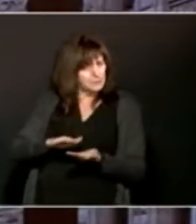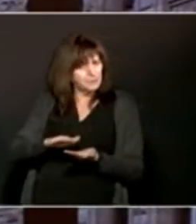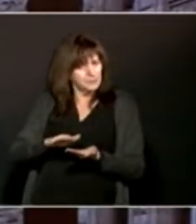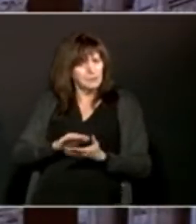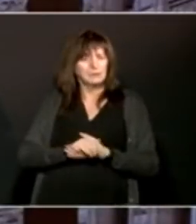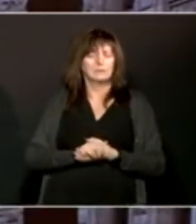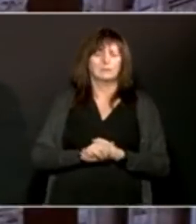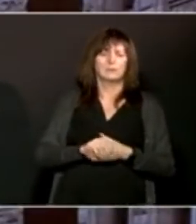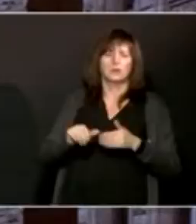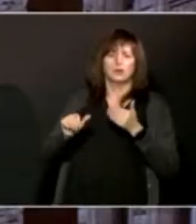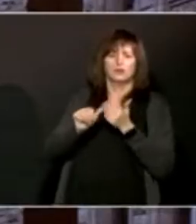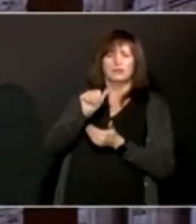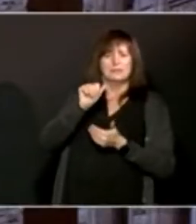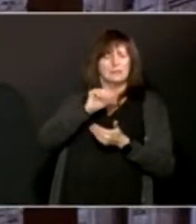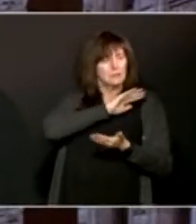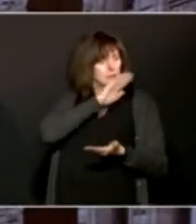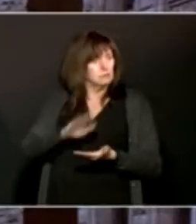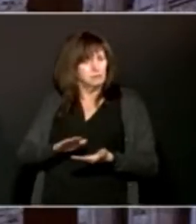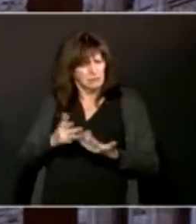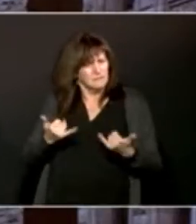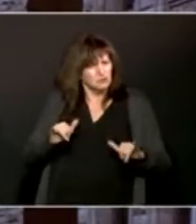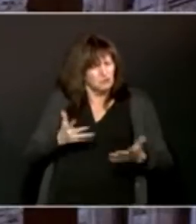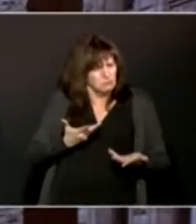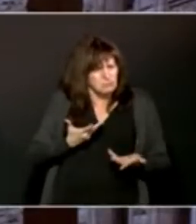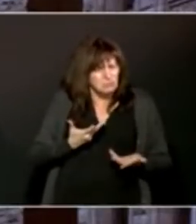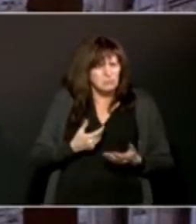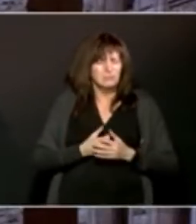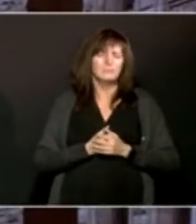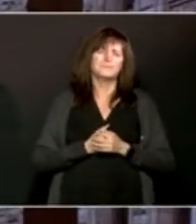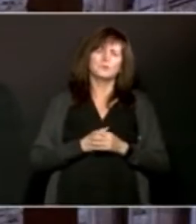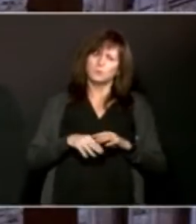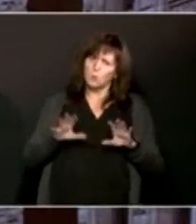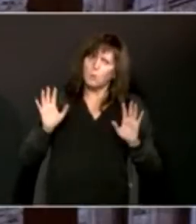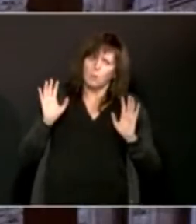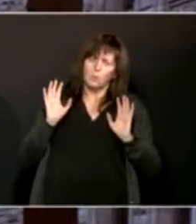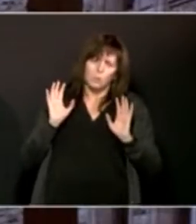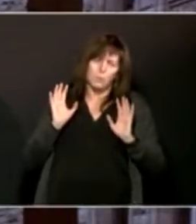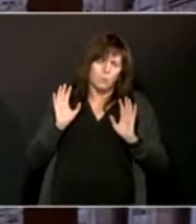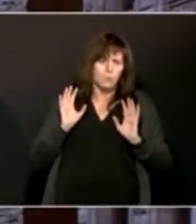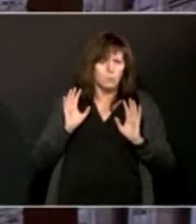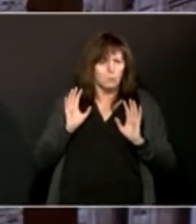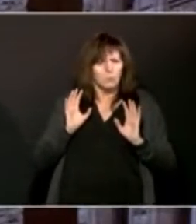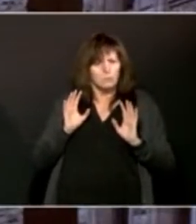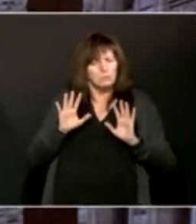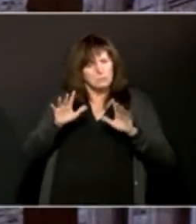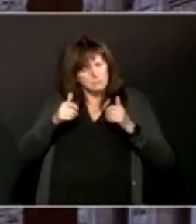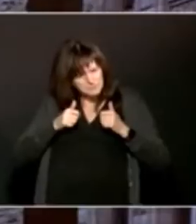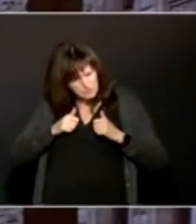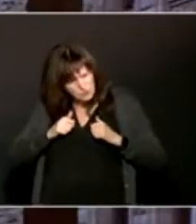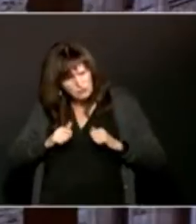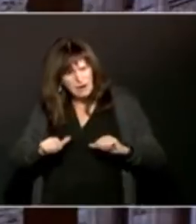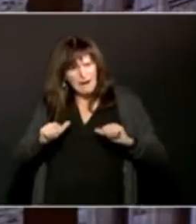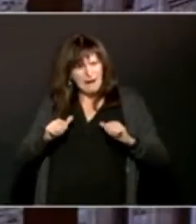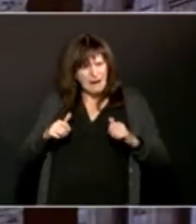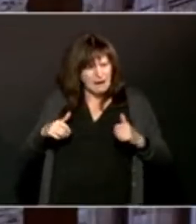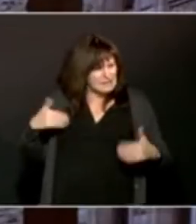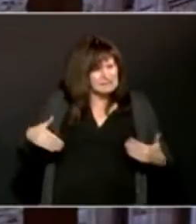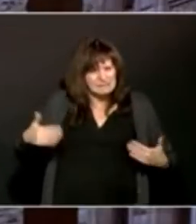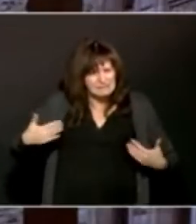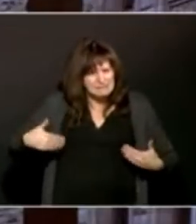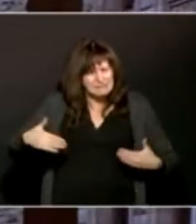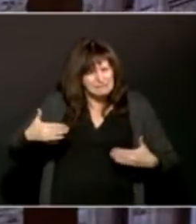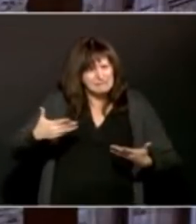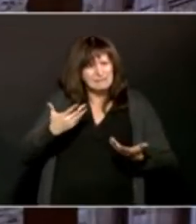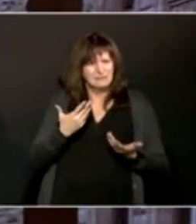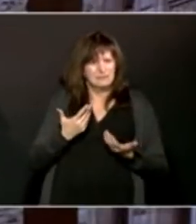us that we have to move on the vaccination as prodigiously and as quickly as possible and now we're doing the over 80s. We're